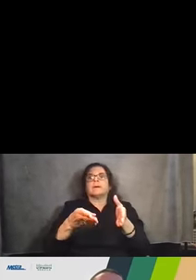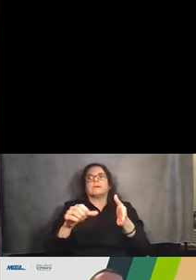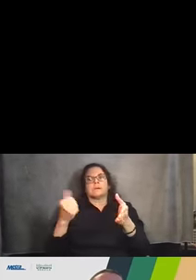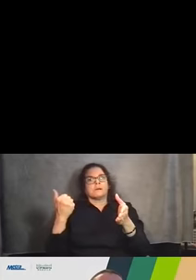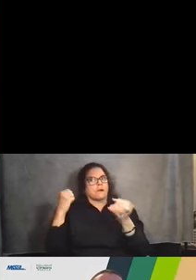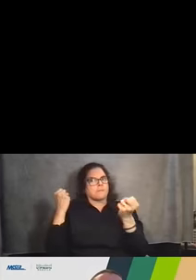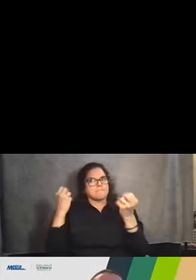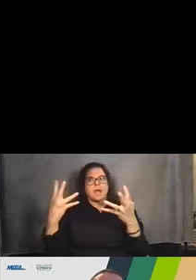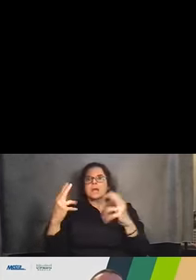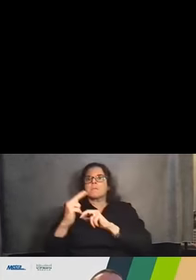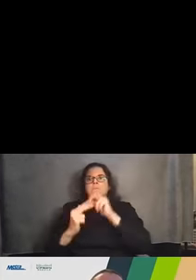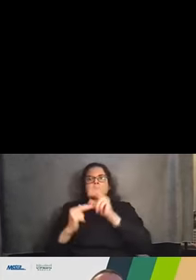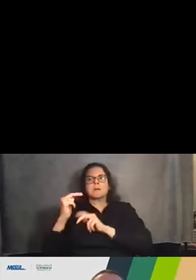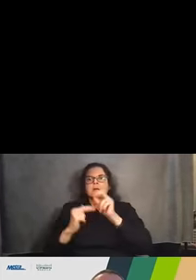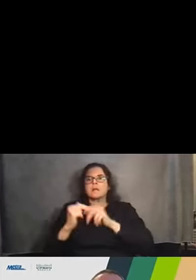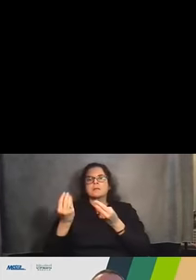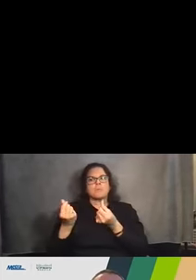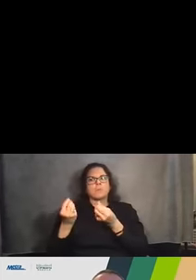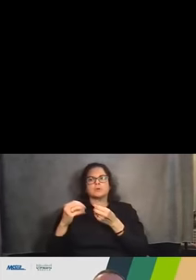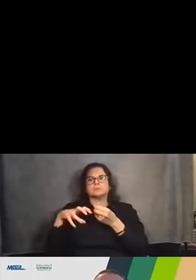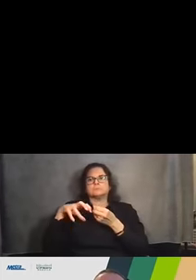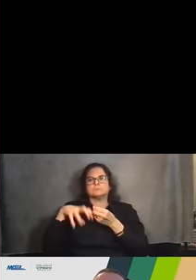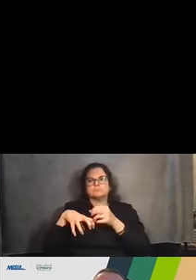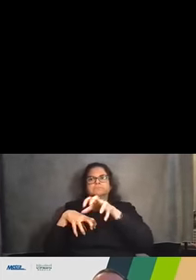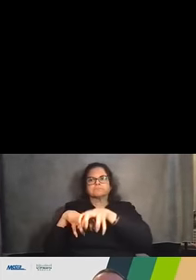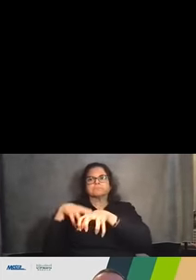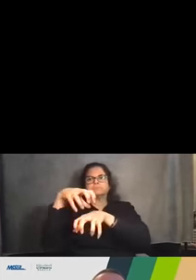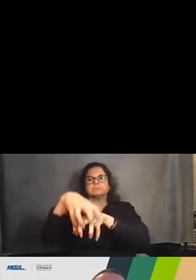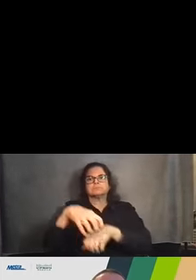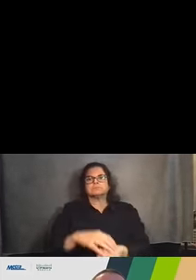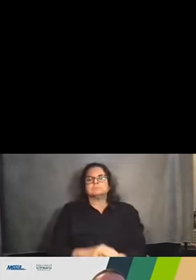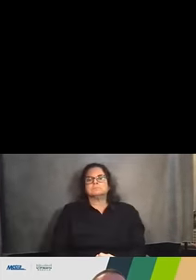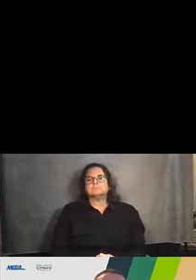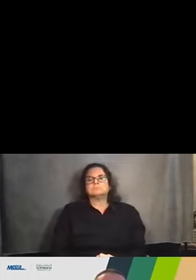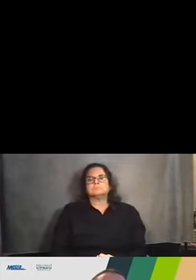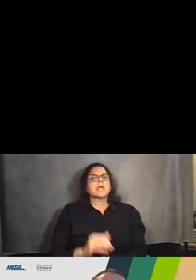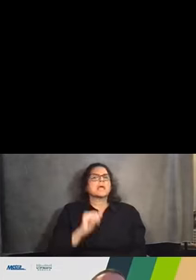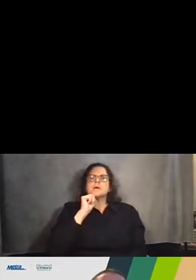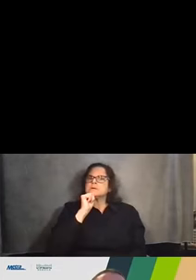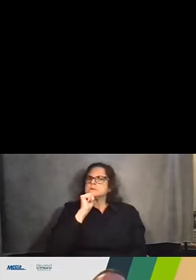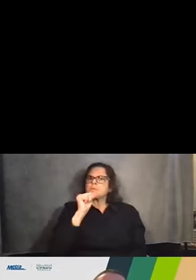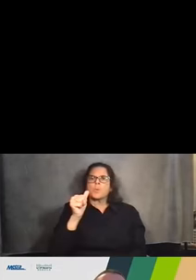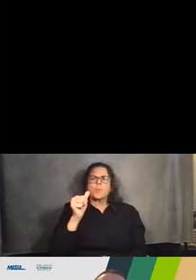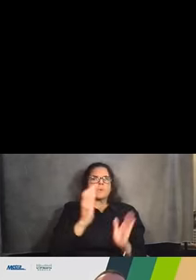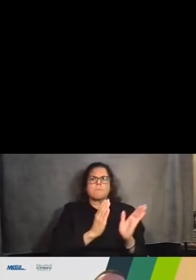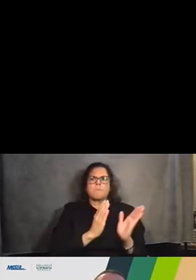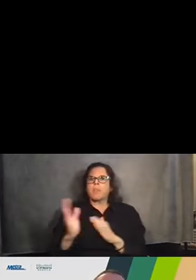So we do not anticipate the need for permanent property acquisition as part of this project.